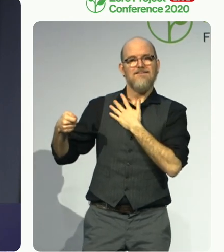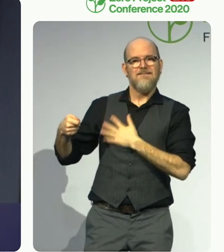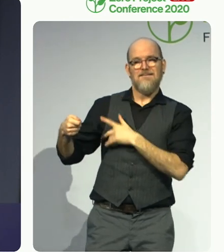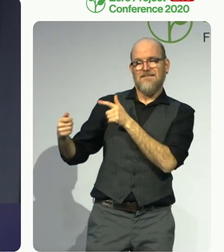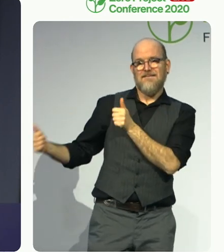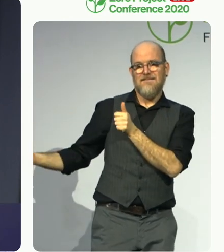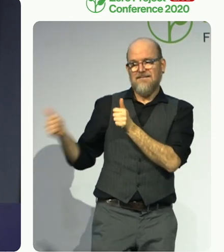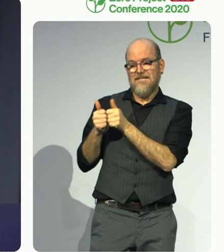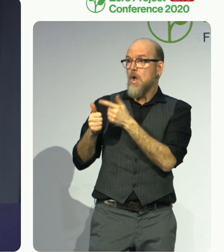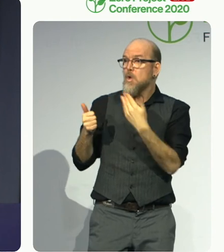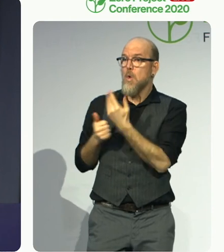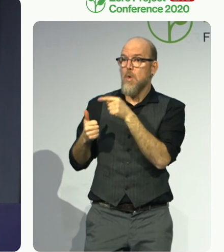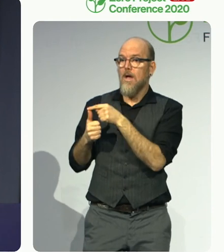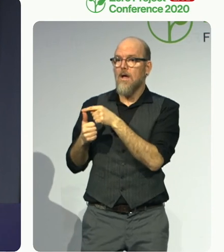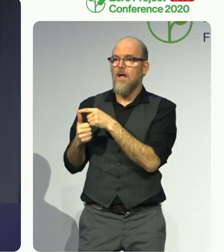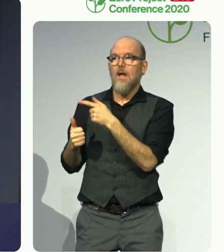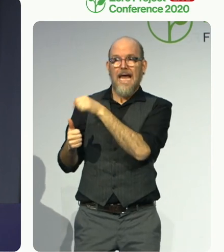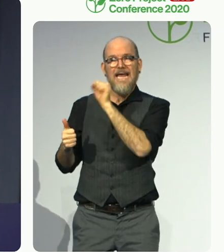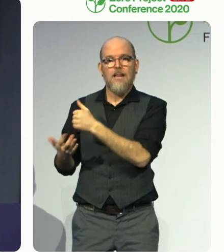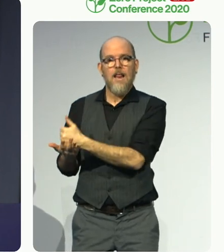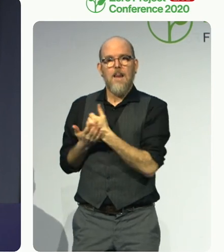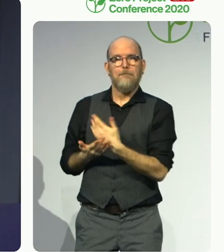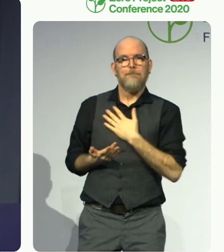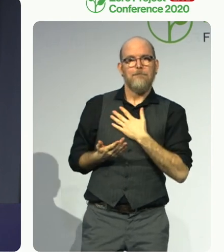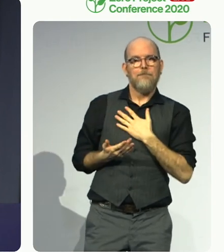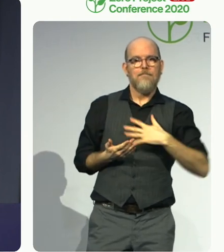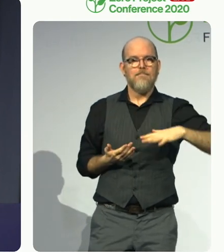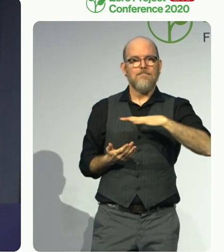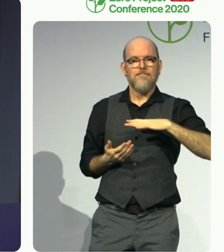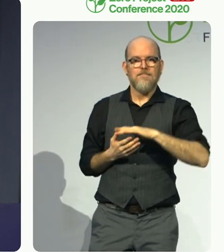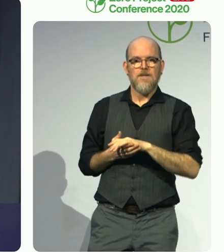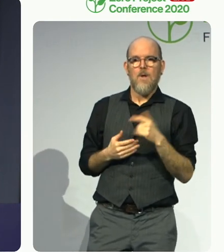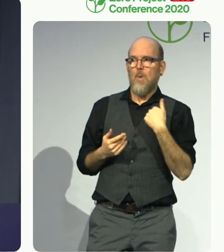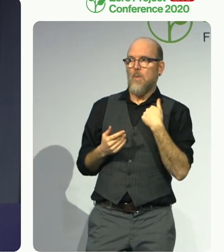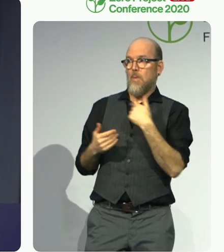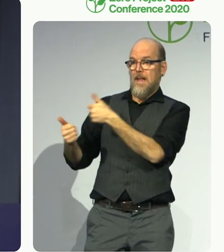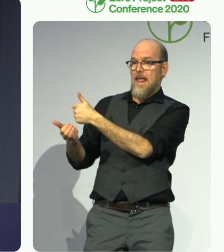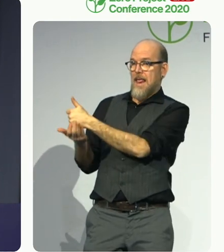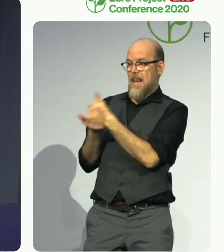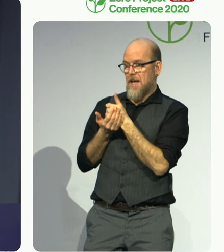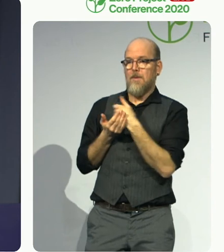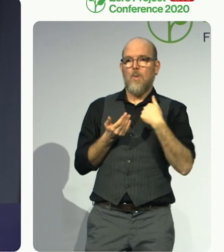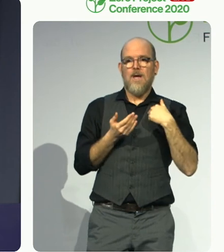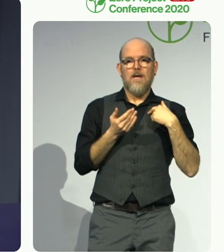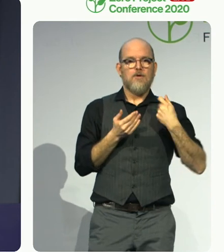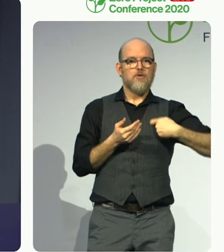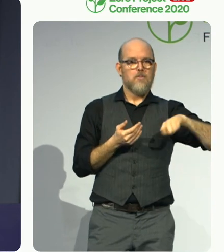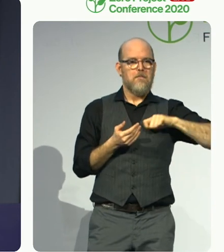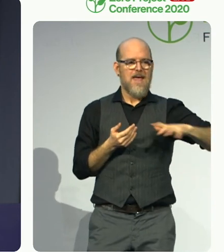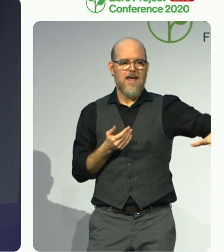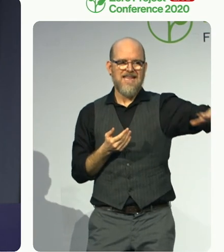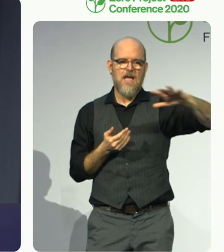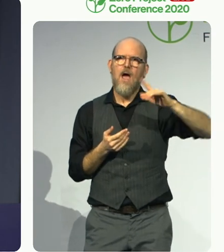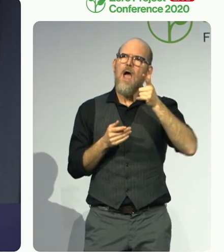to expand in the Spanish-speaking hemisphere with the first regional Zero Project conference